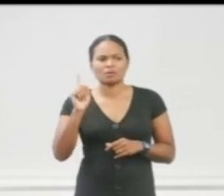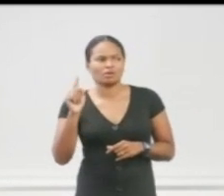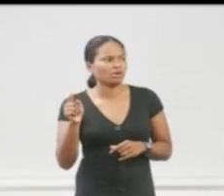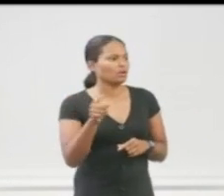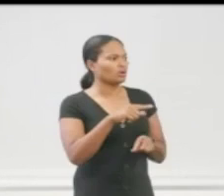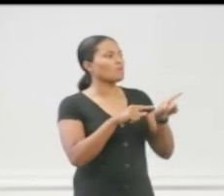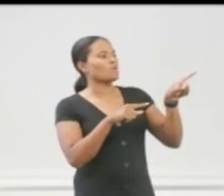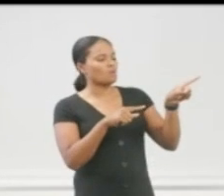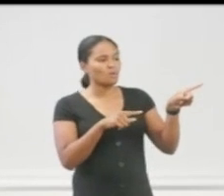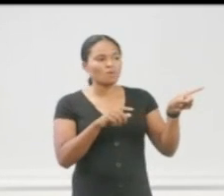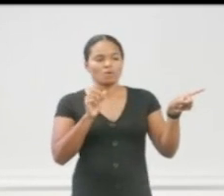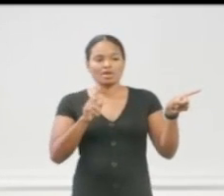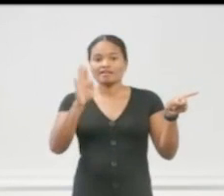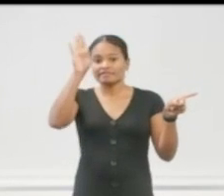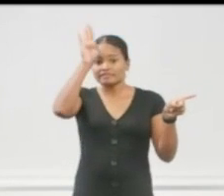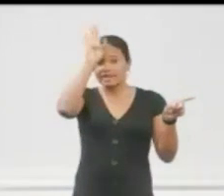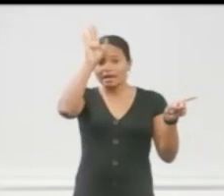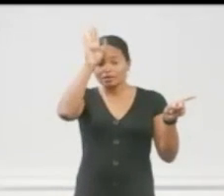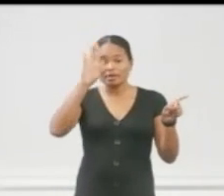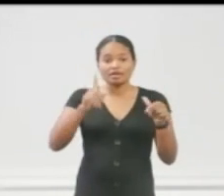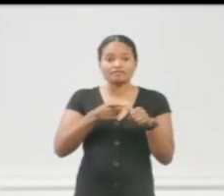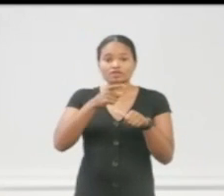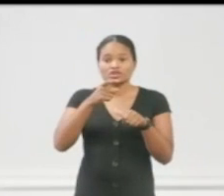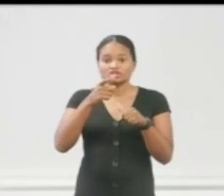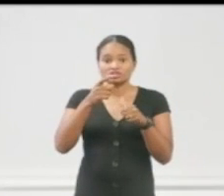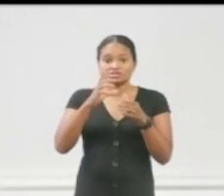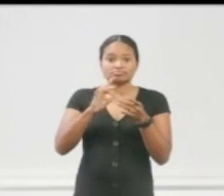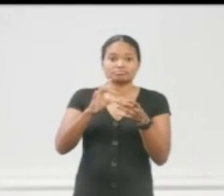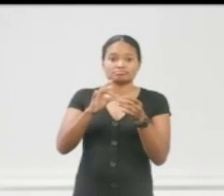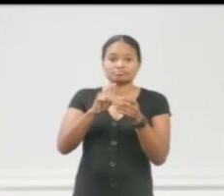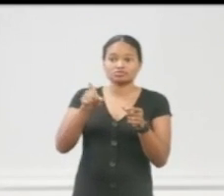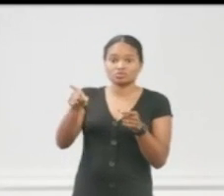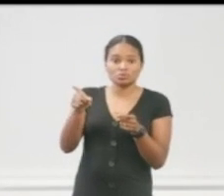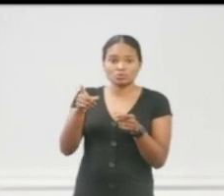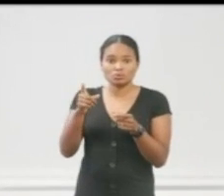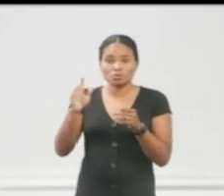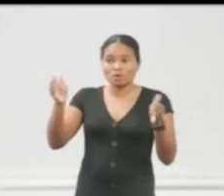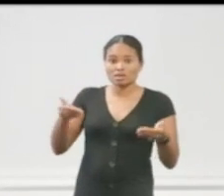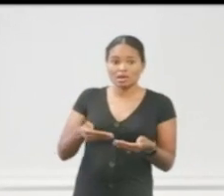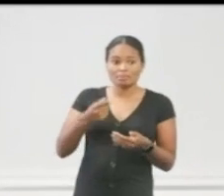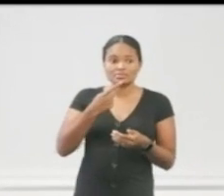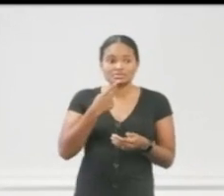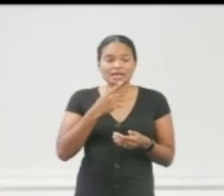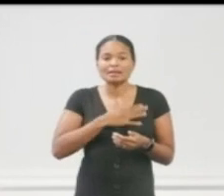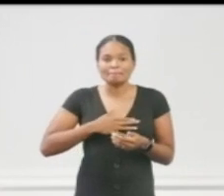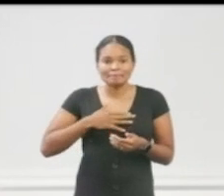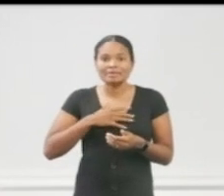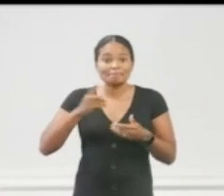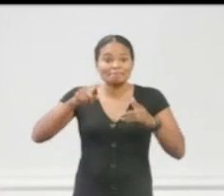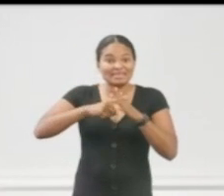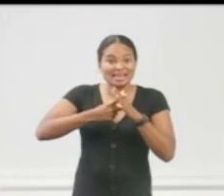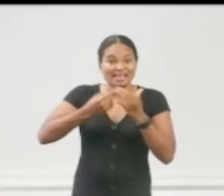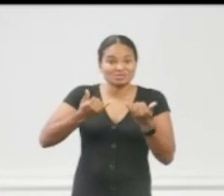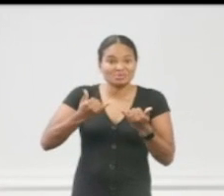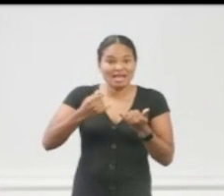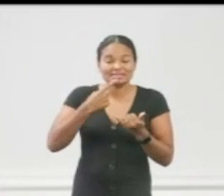RKR Fireman, probably the first thing he said to you today after he welcomed you is he said, please take a look at all of the exit signs. This is how